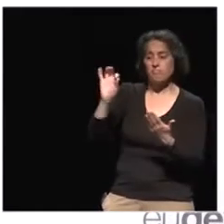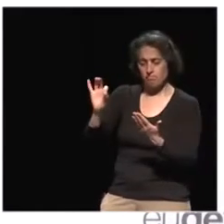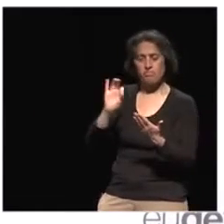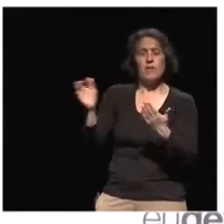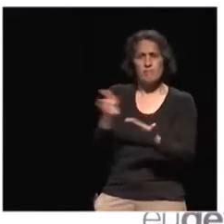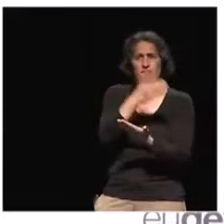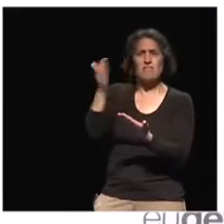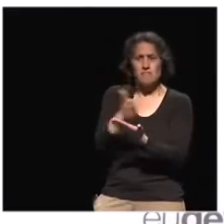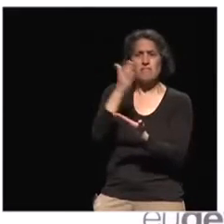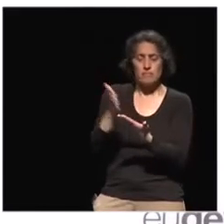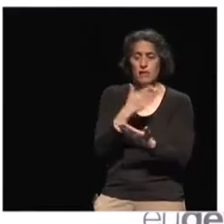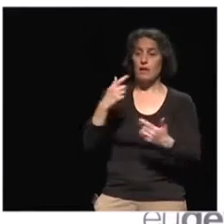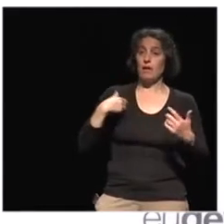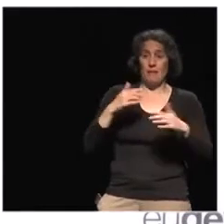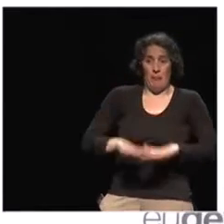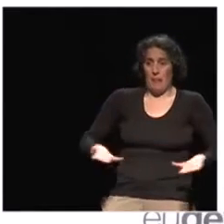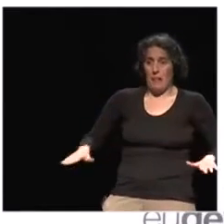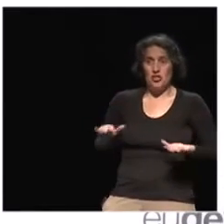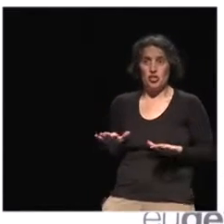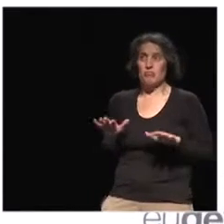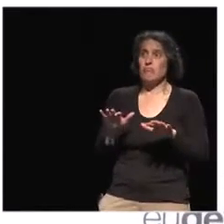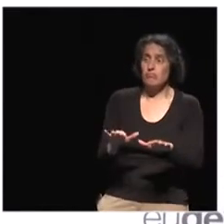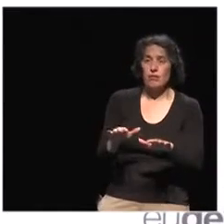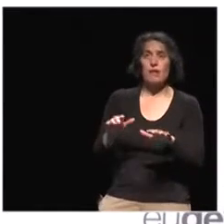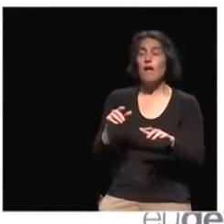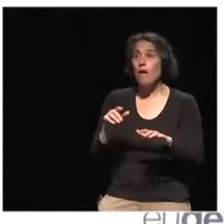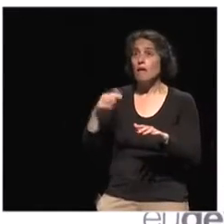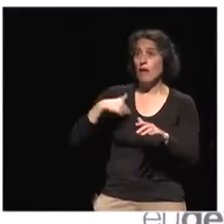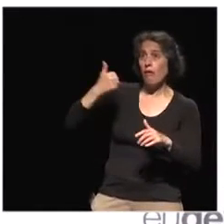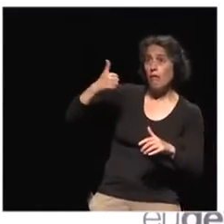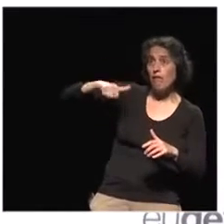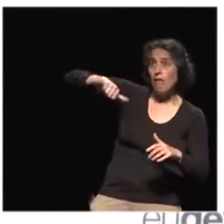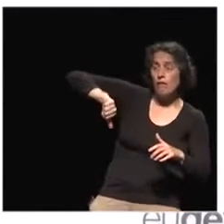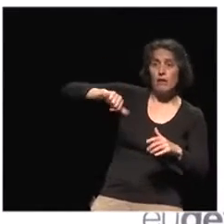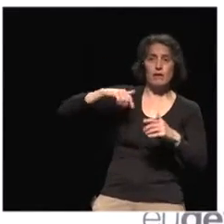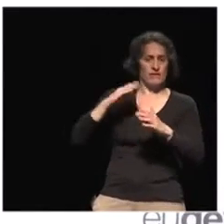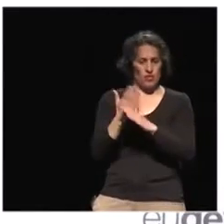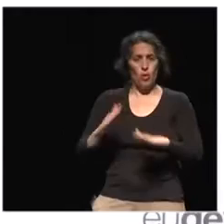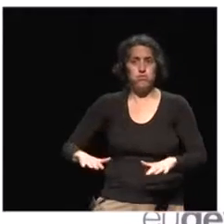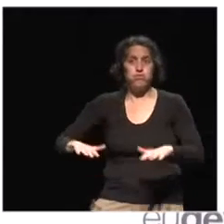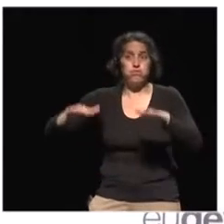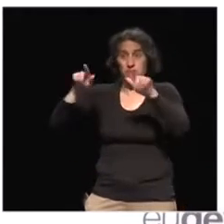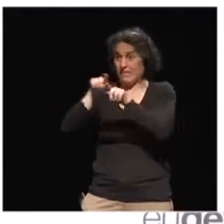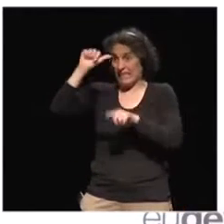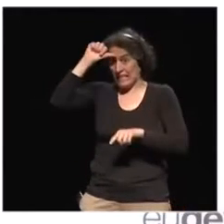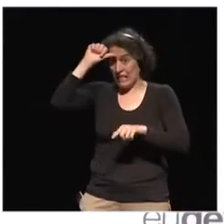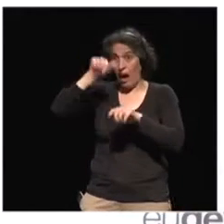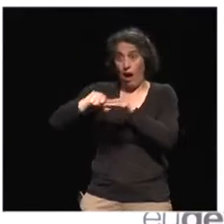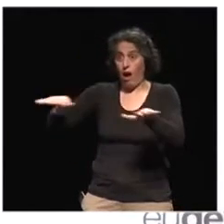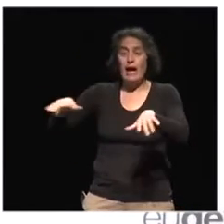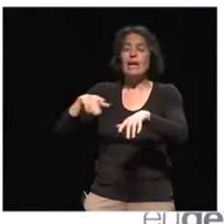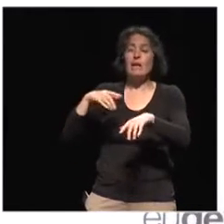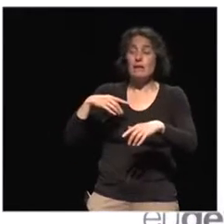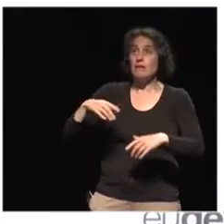from the time that the kid gets into kindergarten, it's already starting. And especially in countries like India, you see this. There is no time